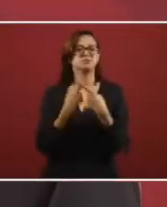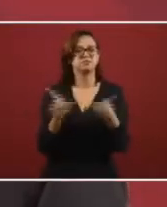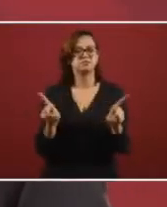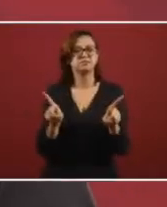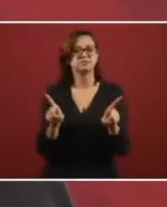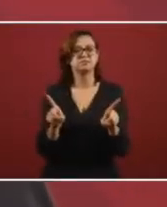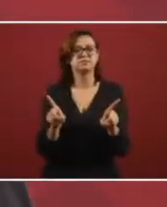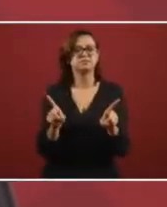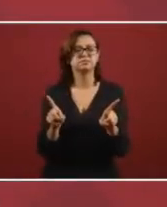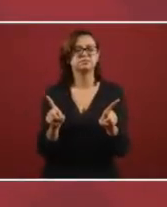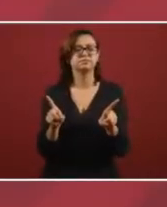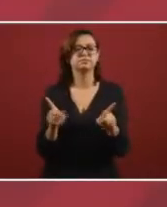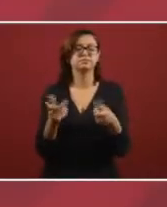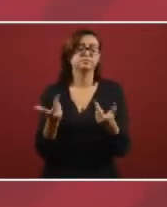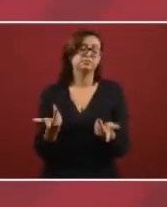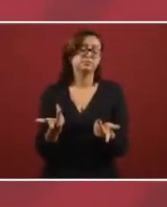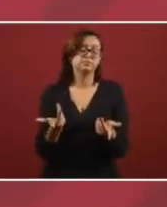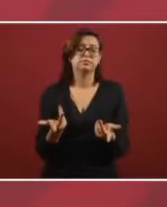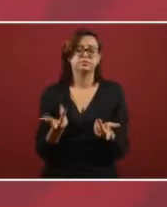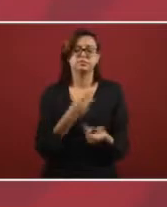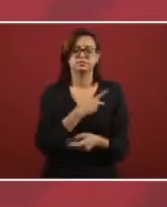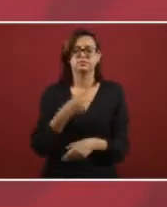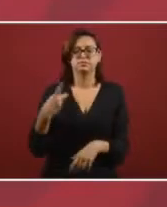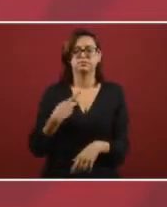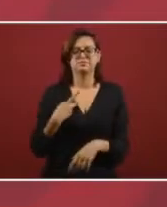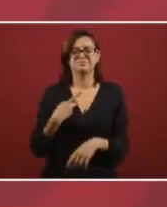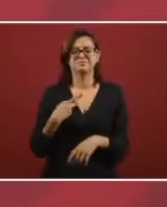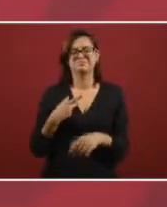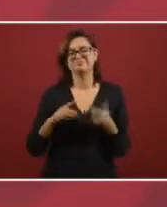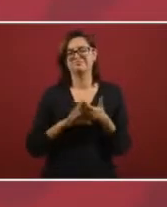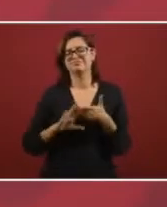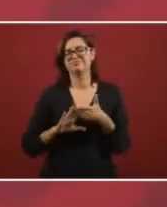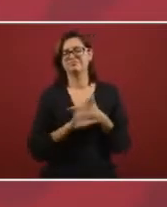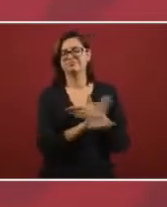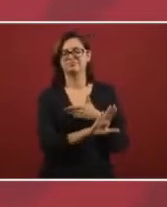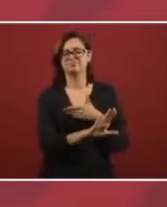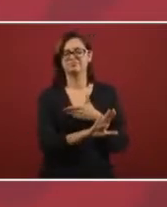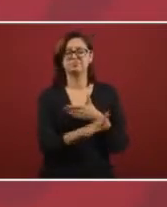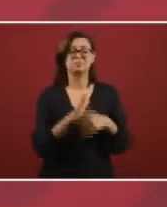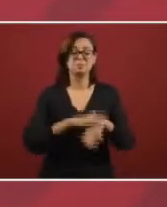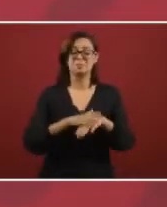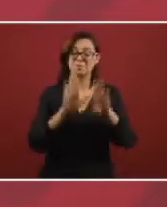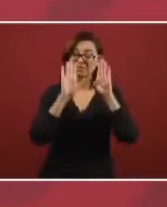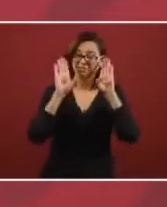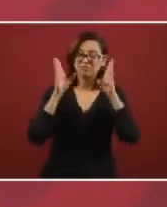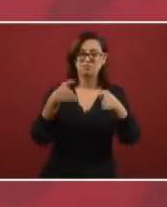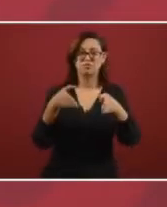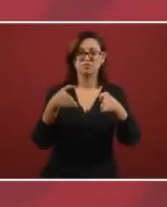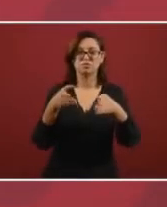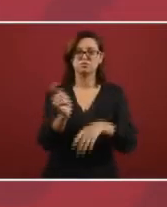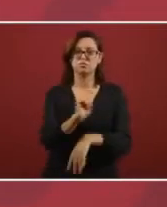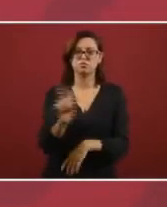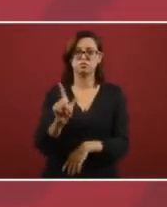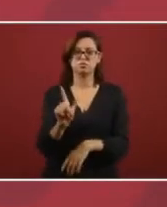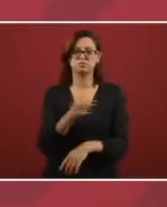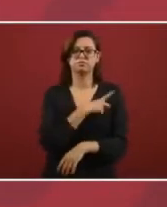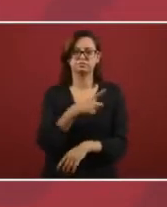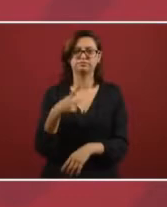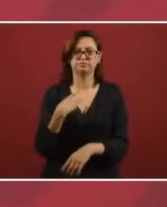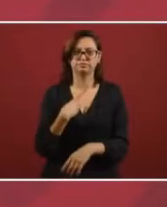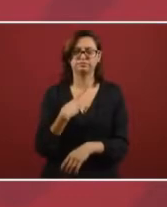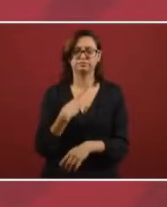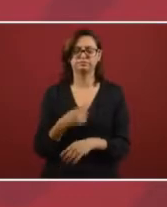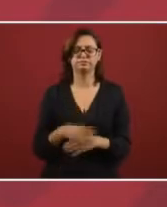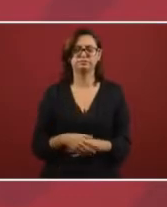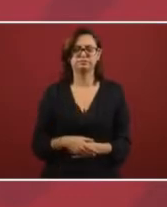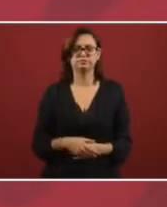differences, and we need to separate ourselves from that. Because